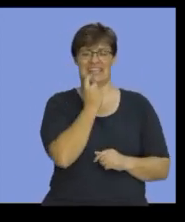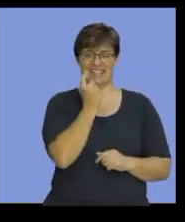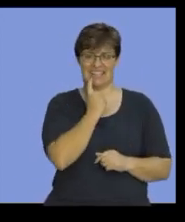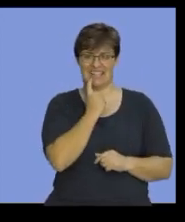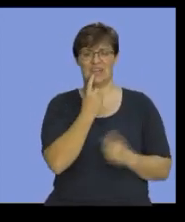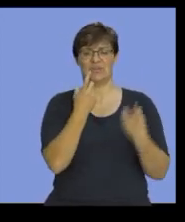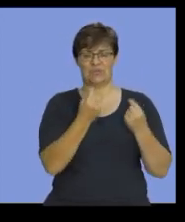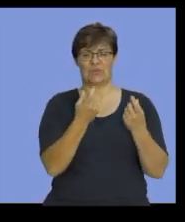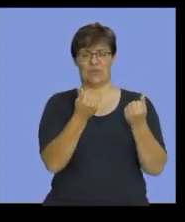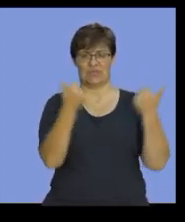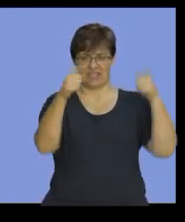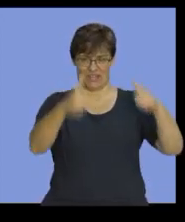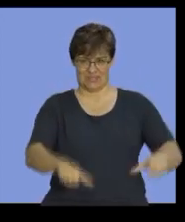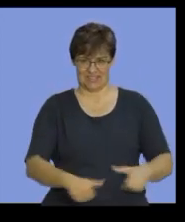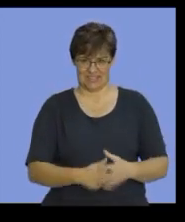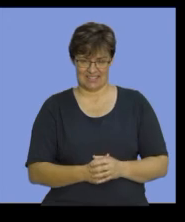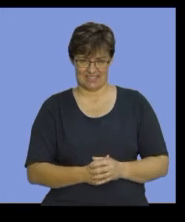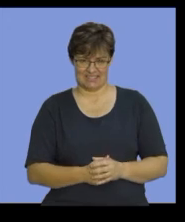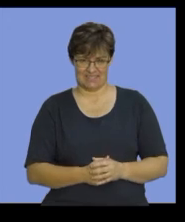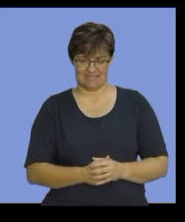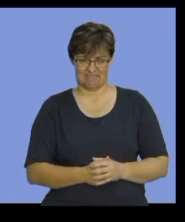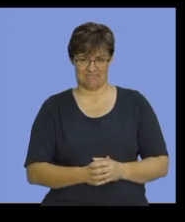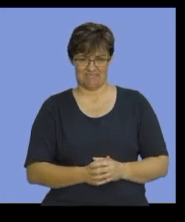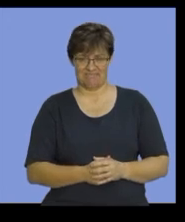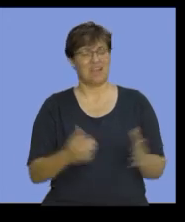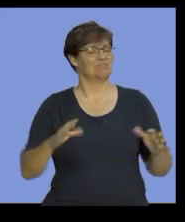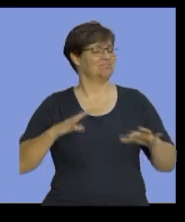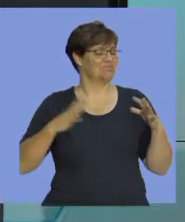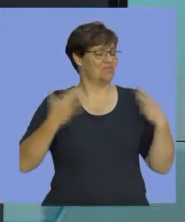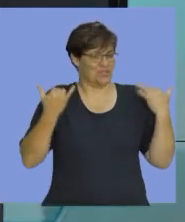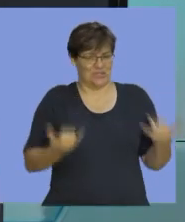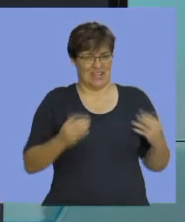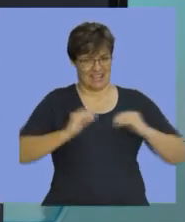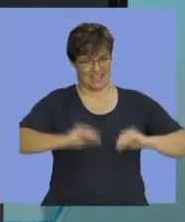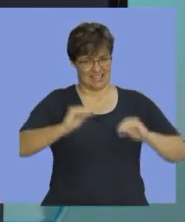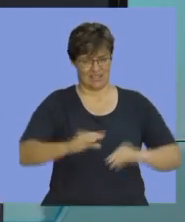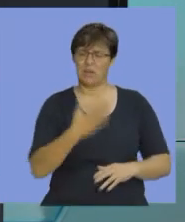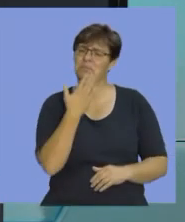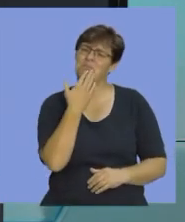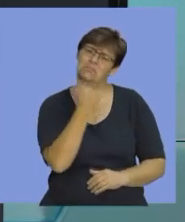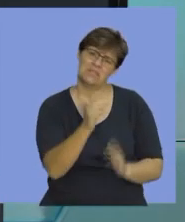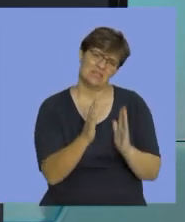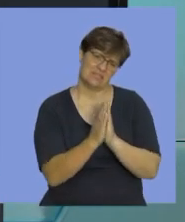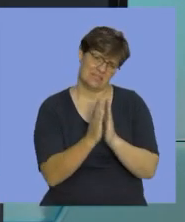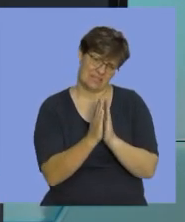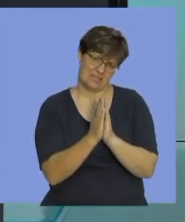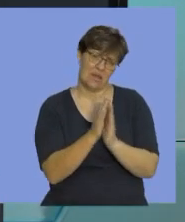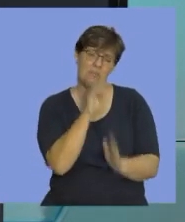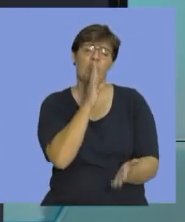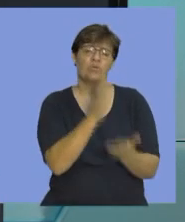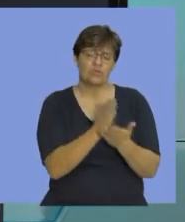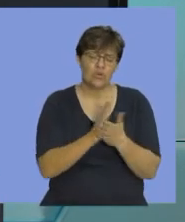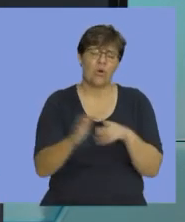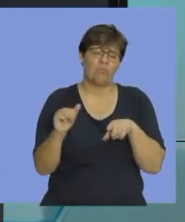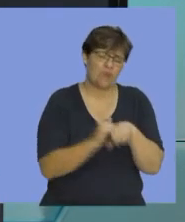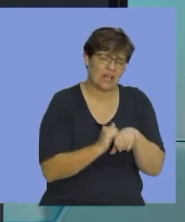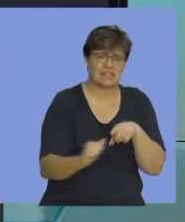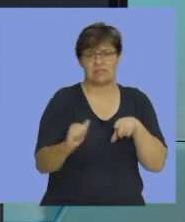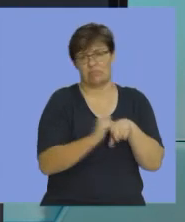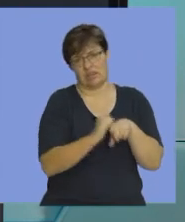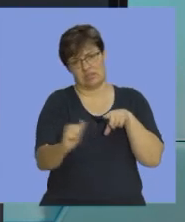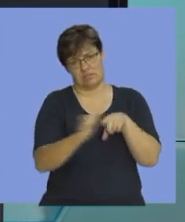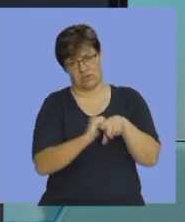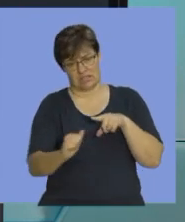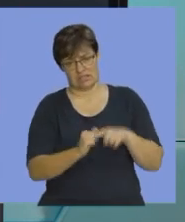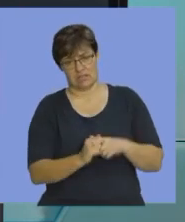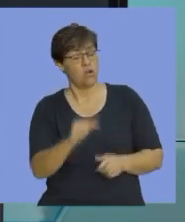to do cost accounting. Guys, that's it for today's lesson. Please make sure that you practice, practice, practice,